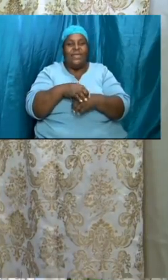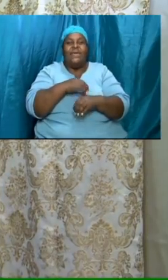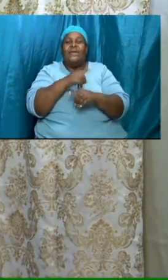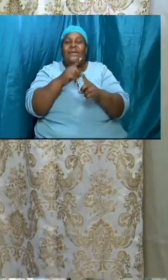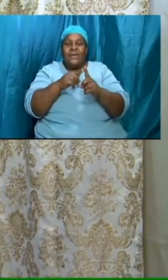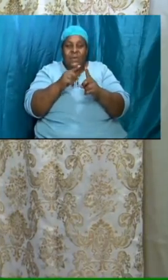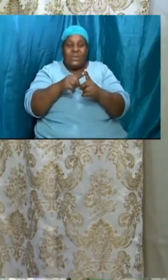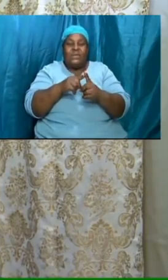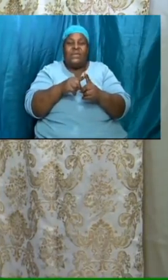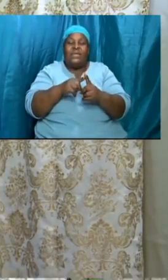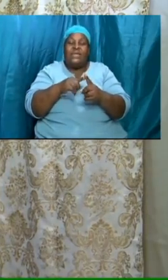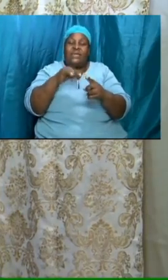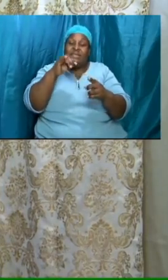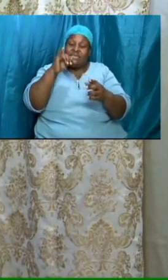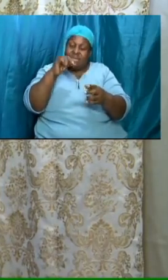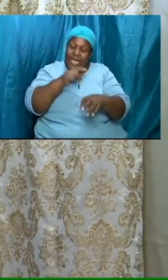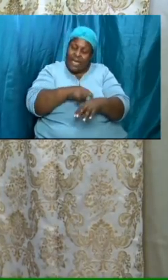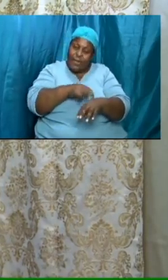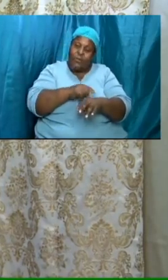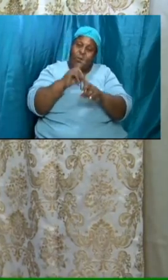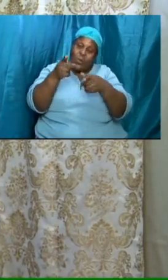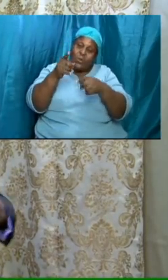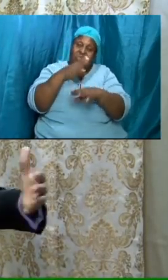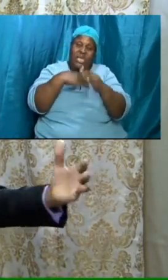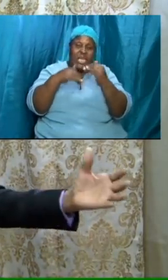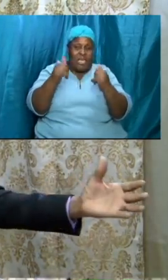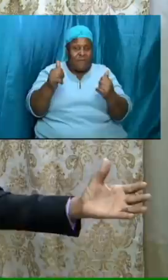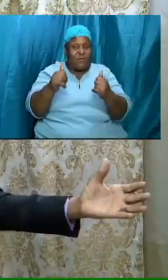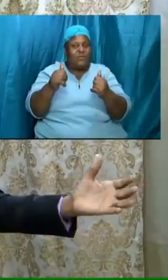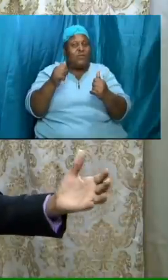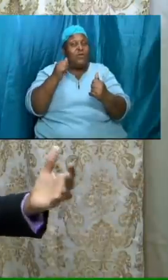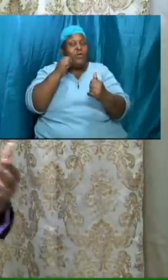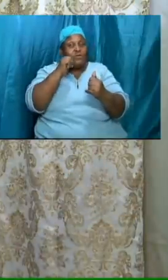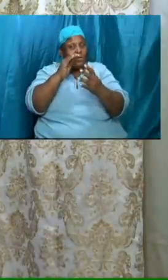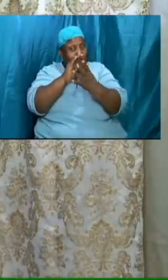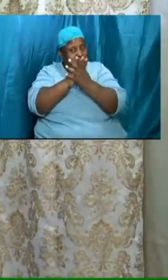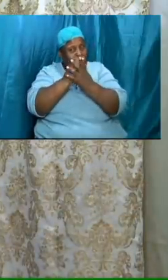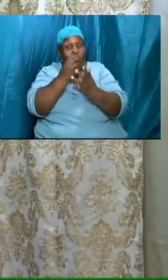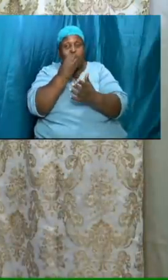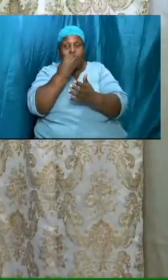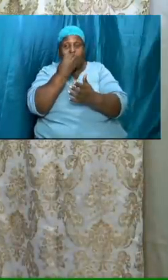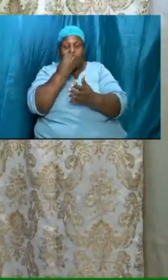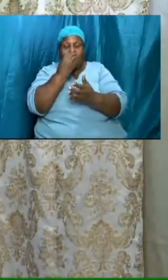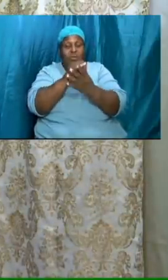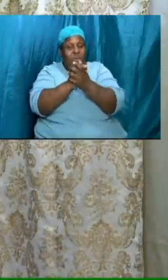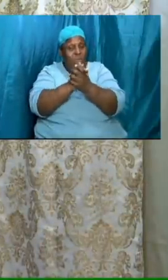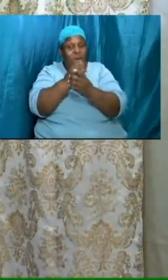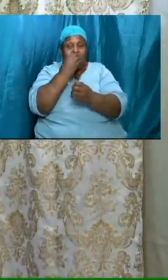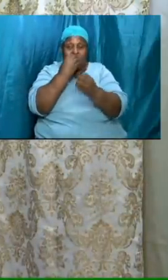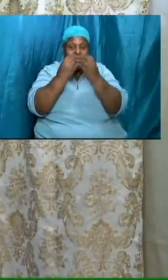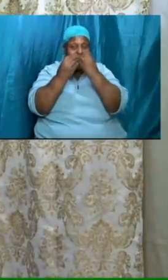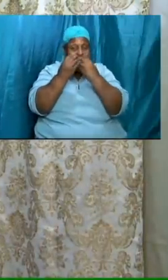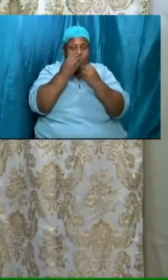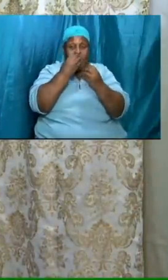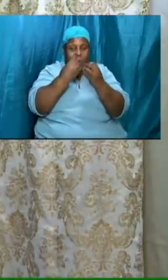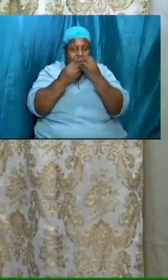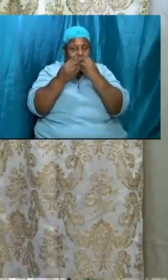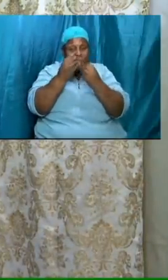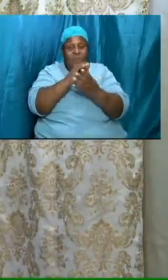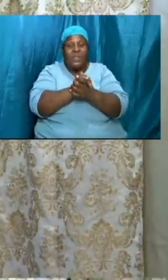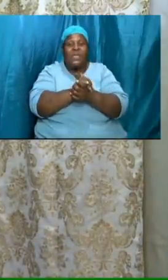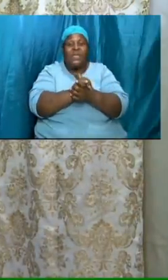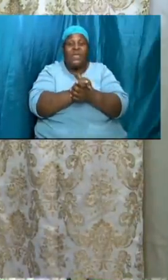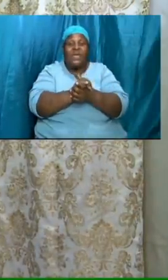the bride and the groom and jokes are given and we laugh and we celebrate and we have a grand time and we